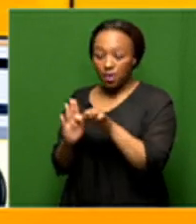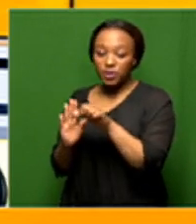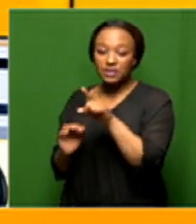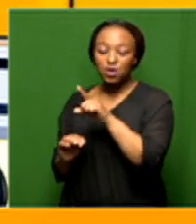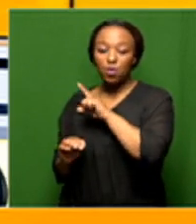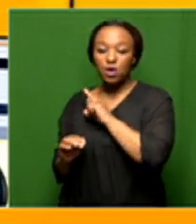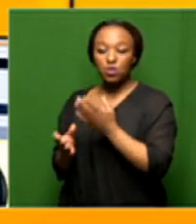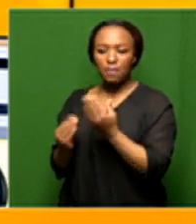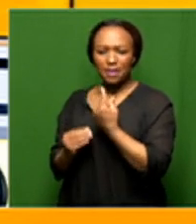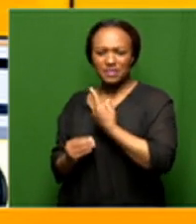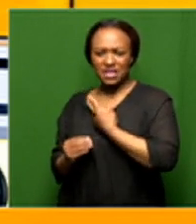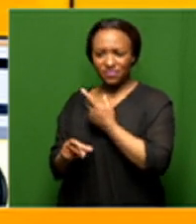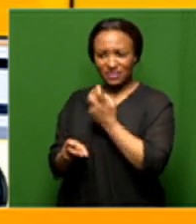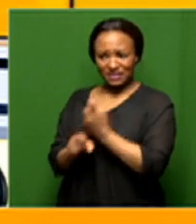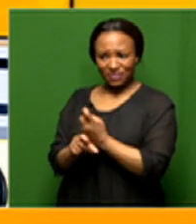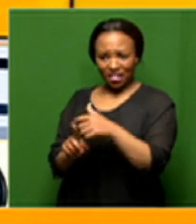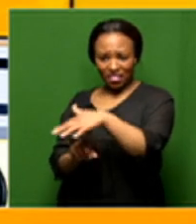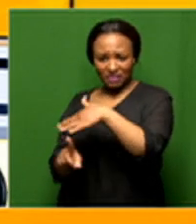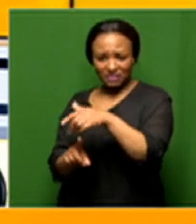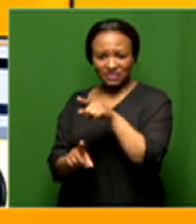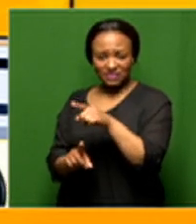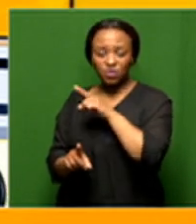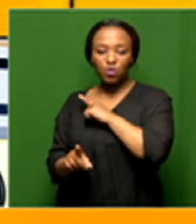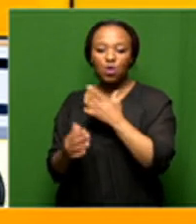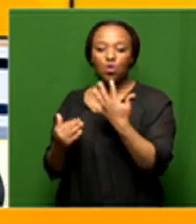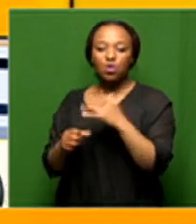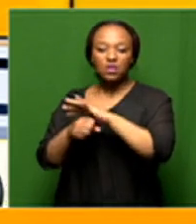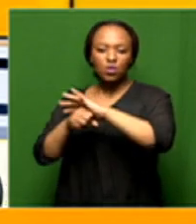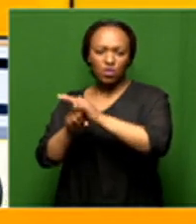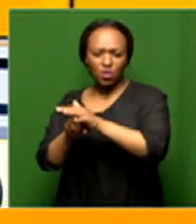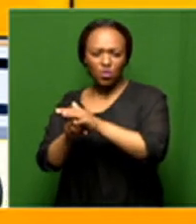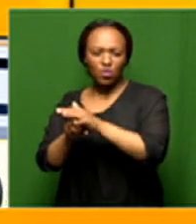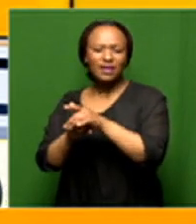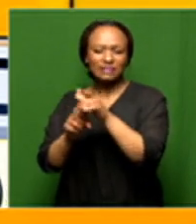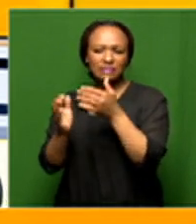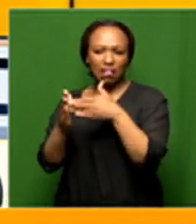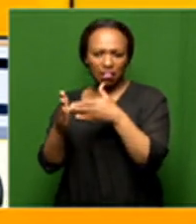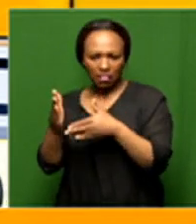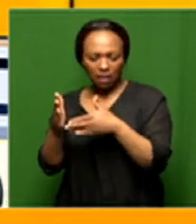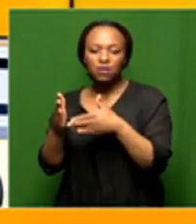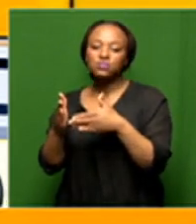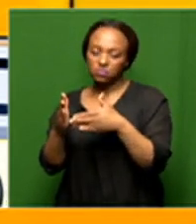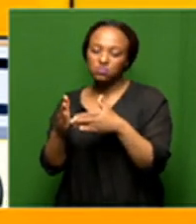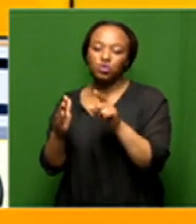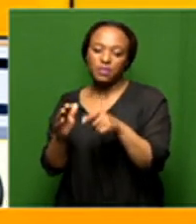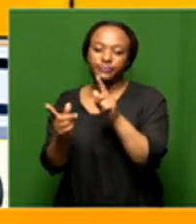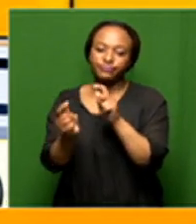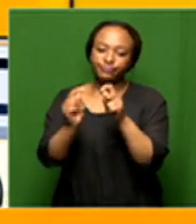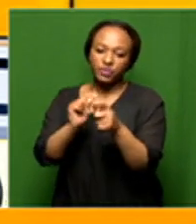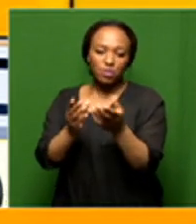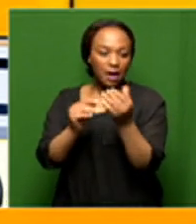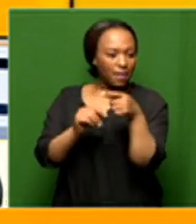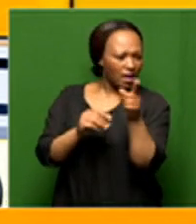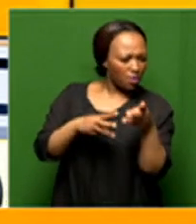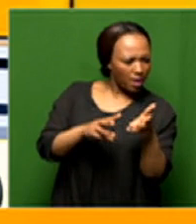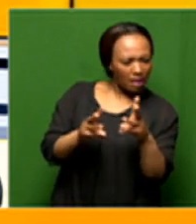find yourselves in these difficult situations like we have when it's come to coronavirus things need to change we need to find new avenues